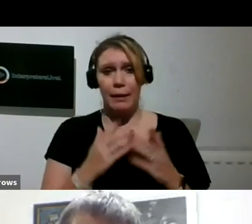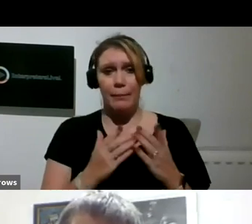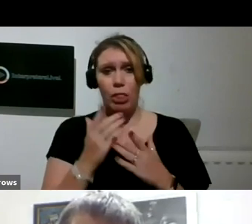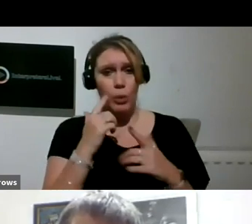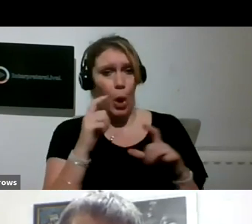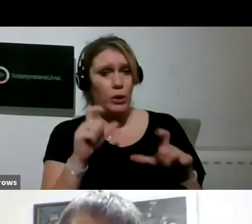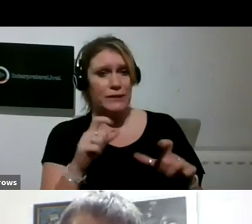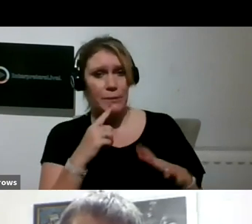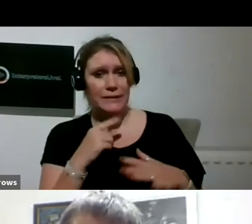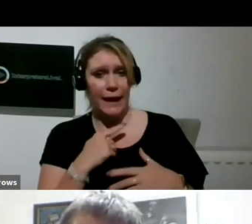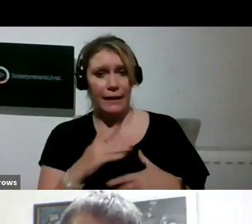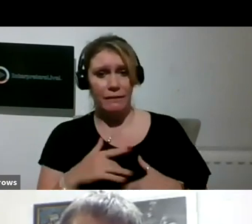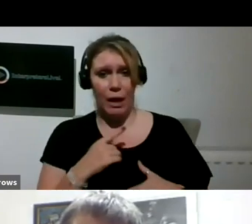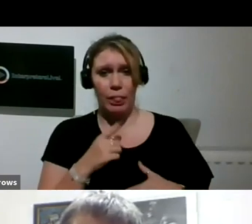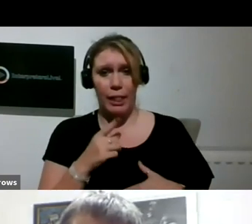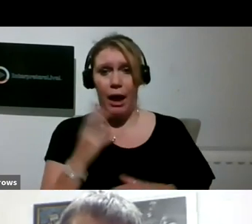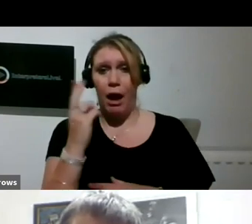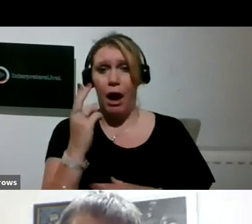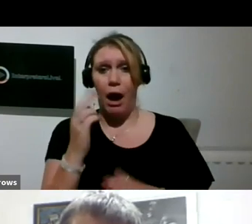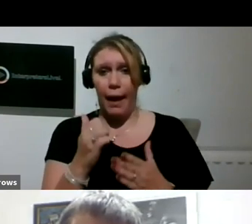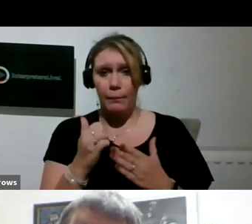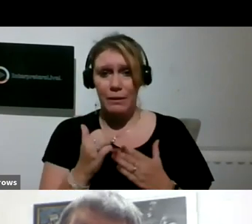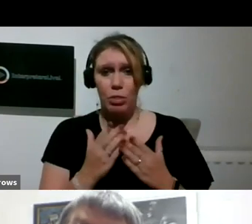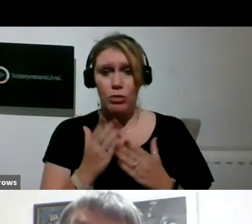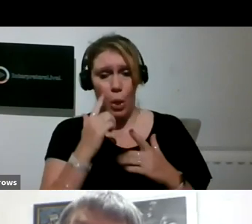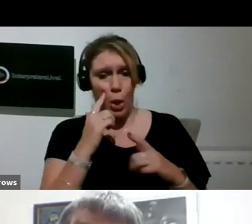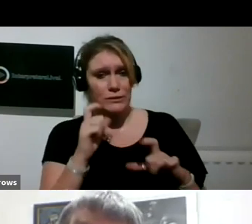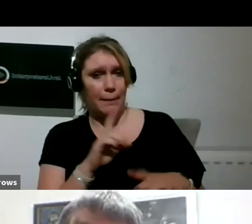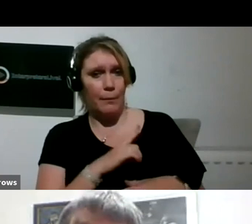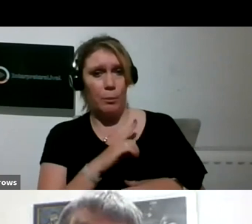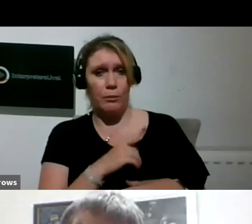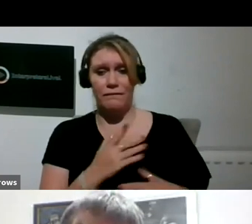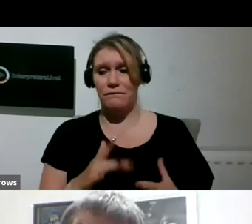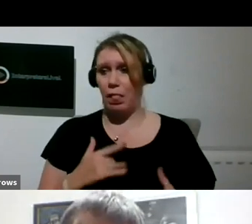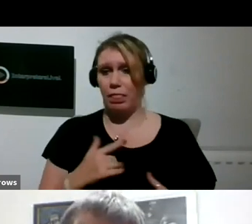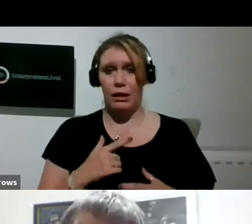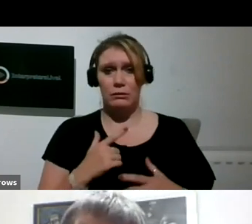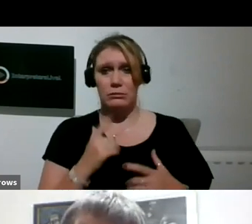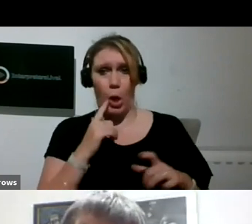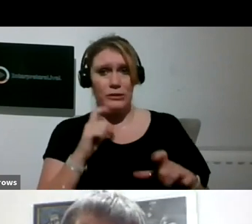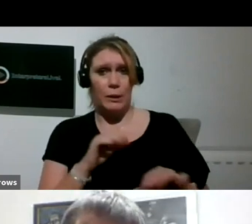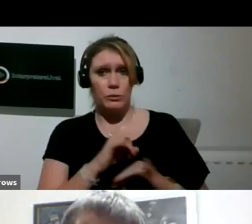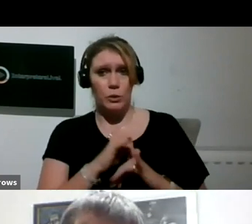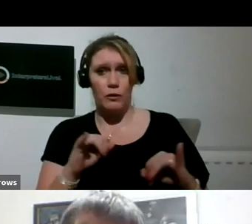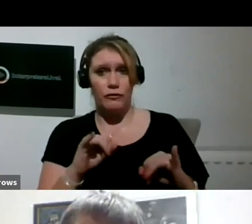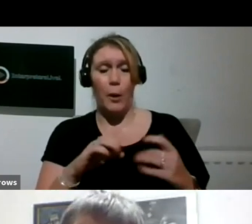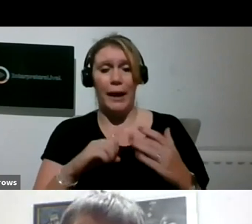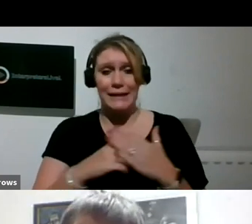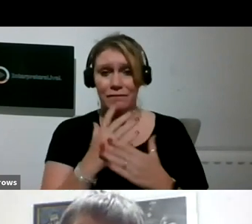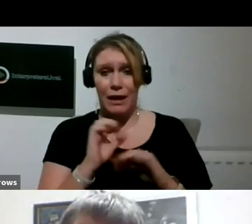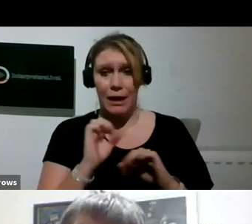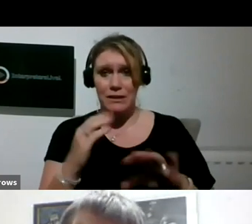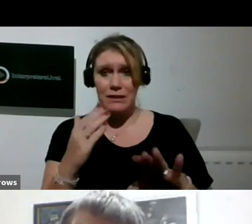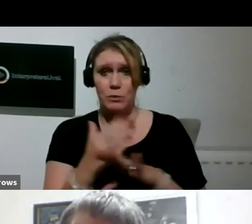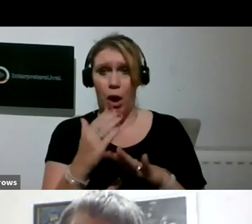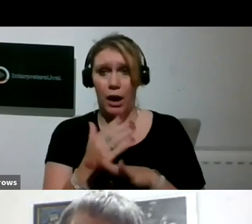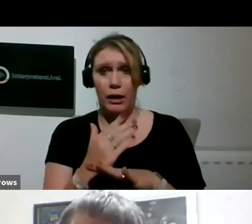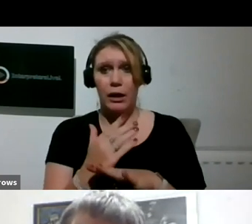Otherwise, maybe something to look forward to. And it's developed my work, which I'd stopped doing.